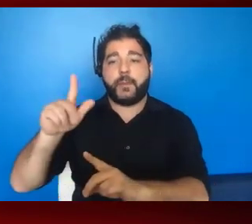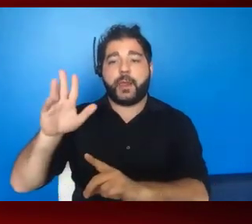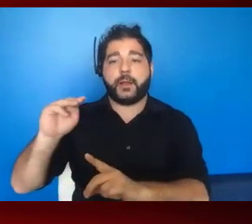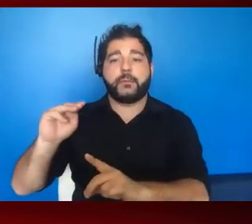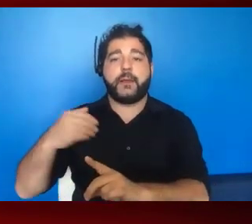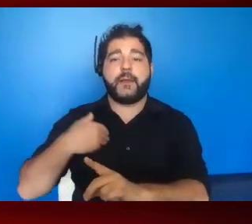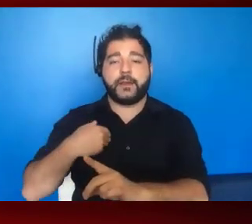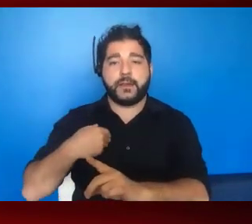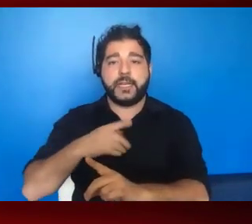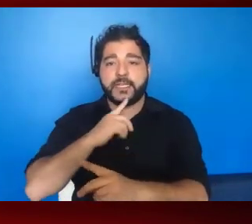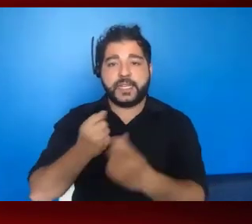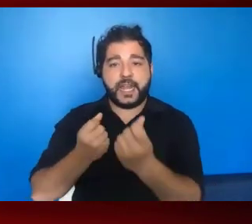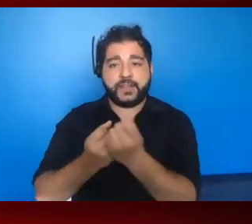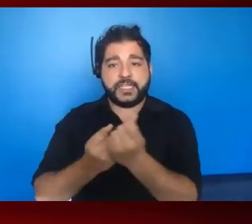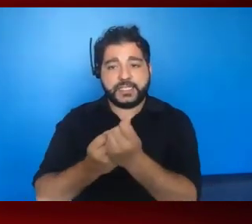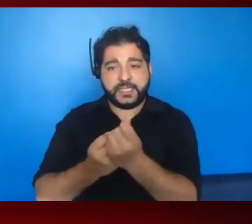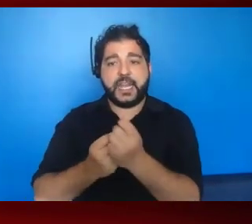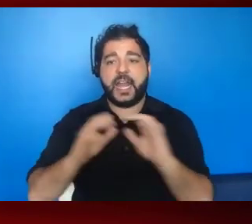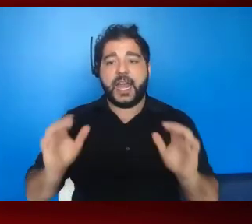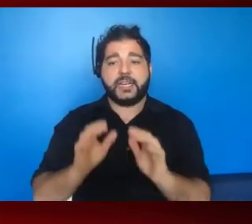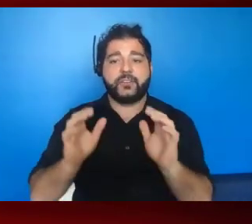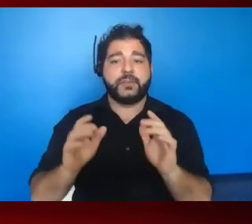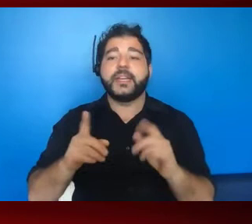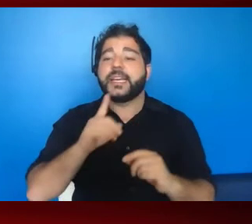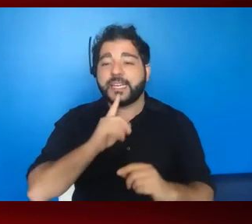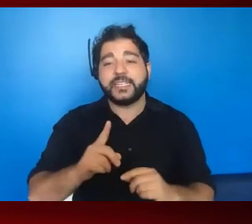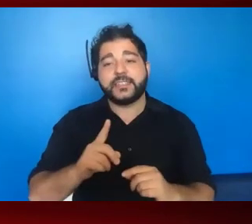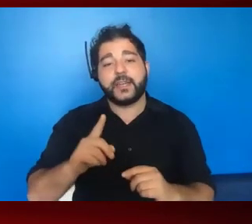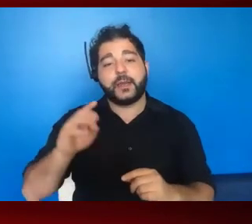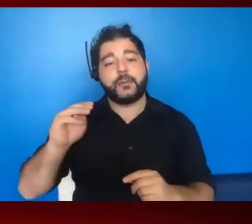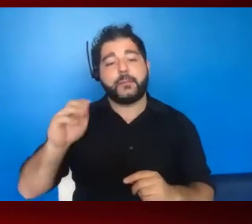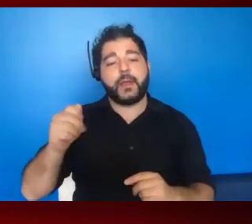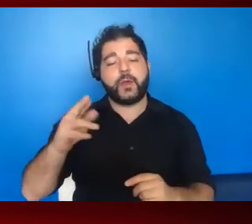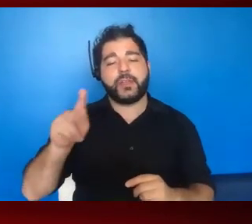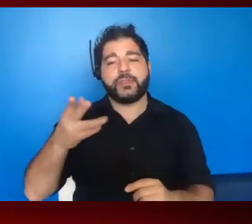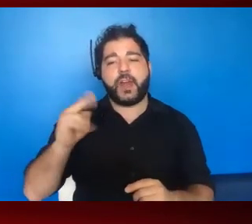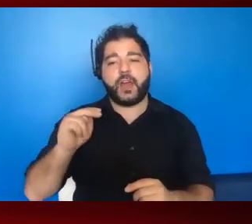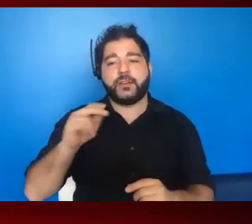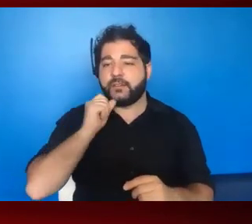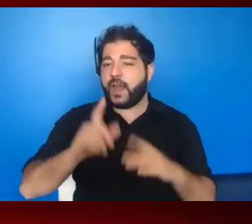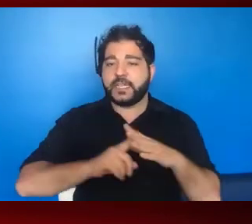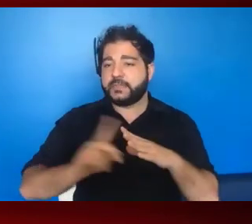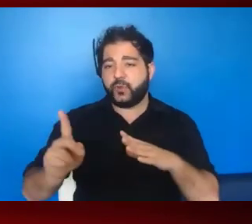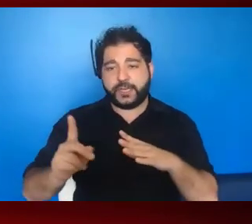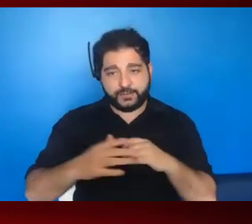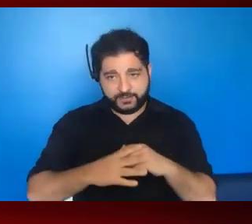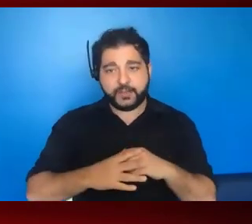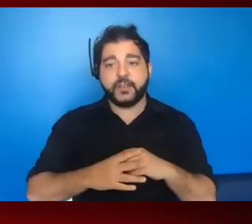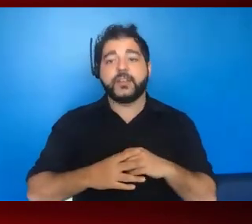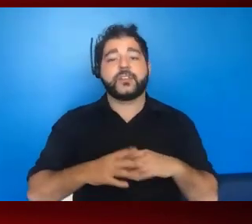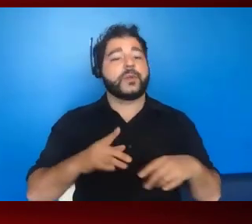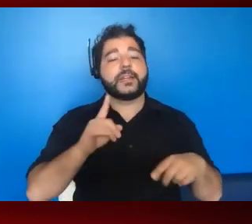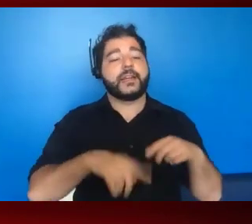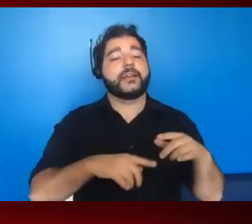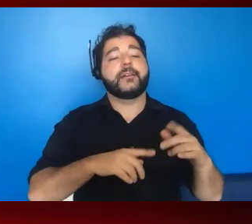this advocacy activism. It's a marathon, not a sprint where we may not be able to change, you know, folks and get them to support